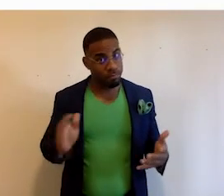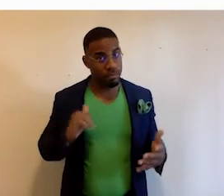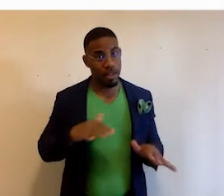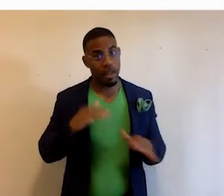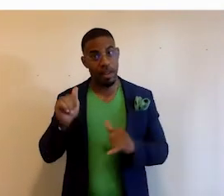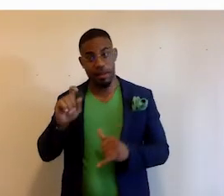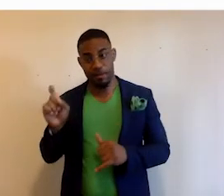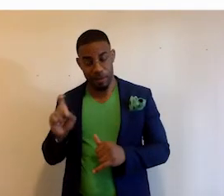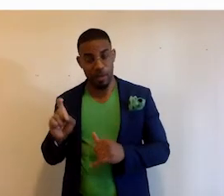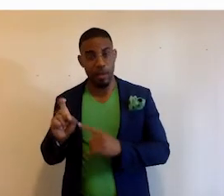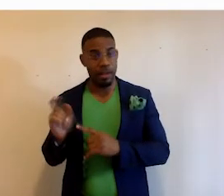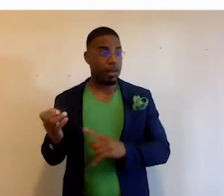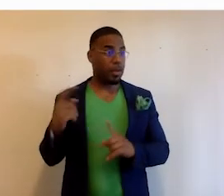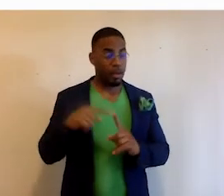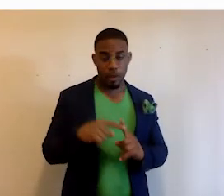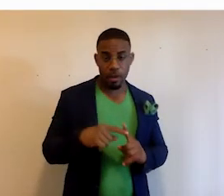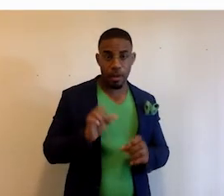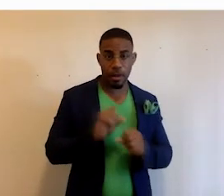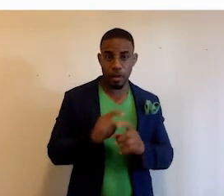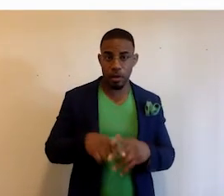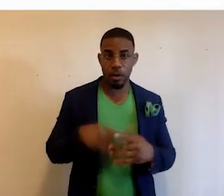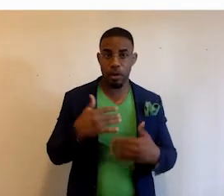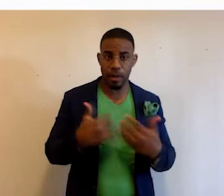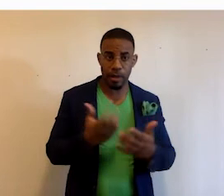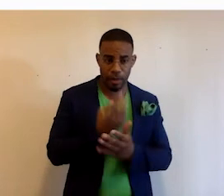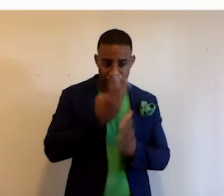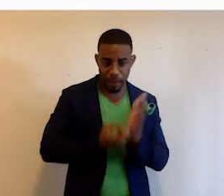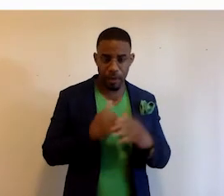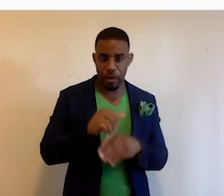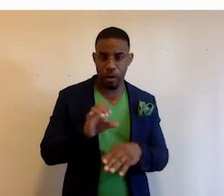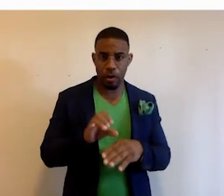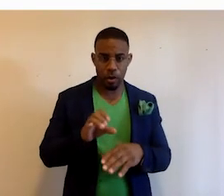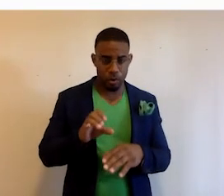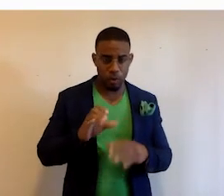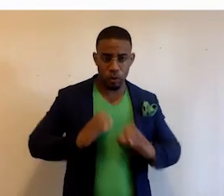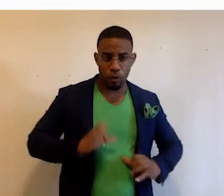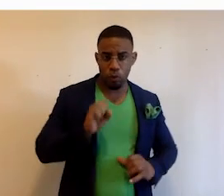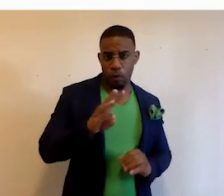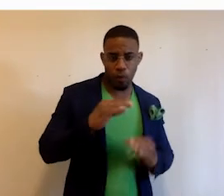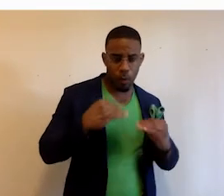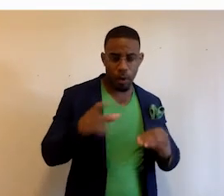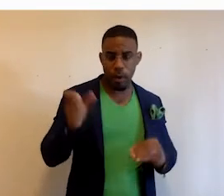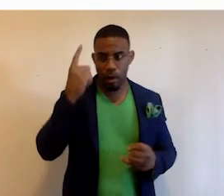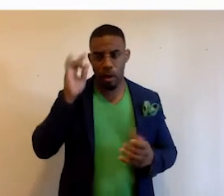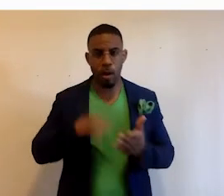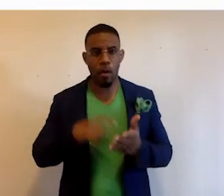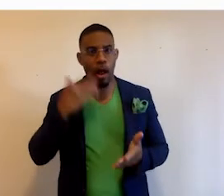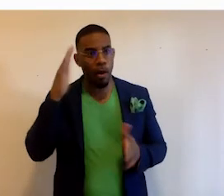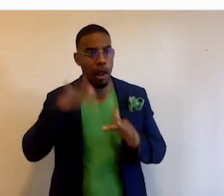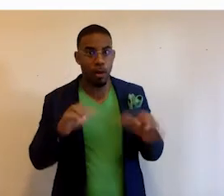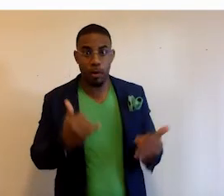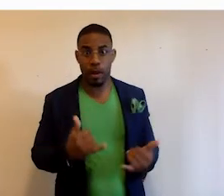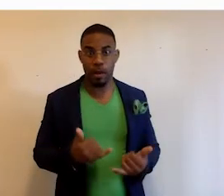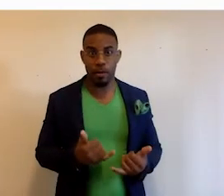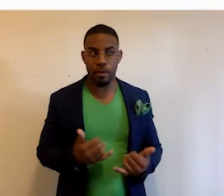left Phoenix on very good terms, and they had started getting into the consumer software market, when they realized what I knew how to do